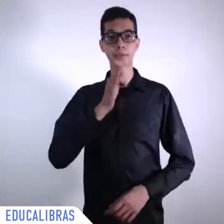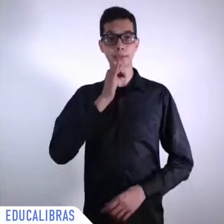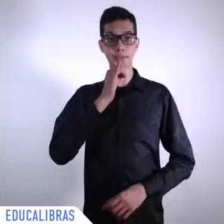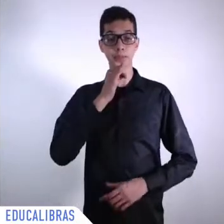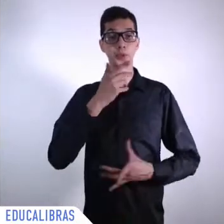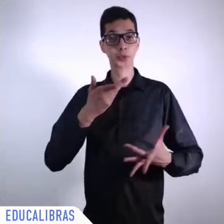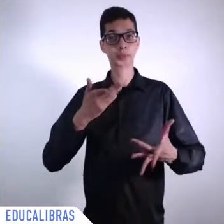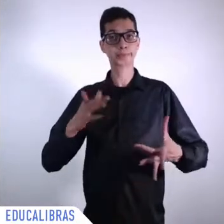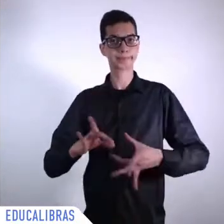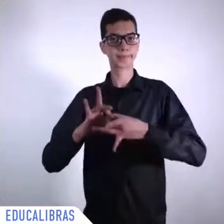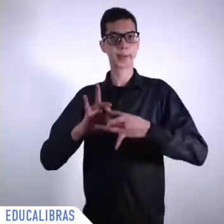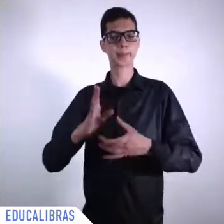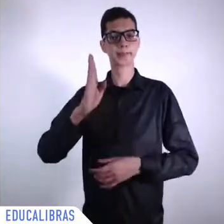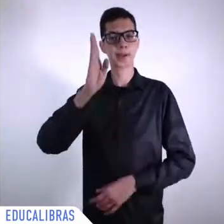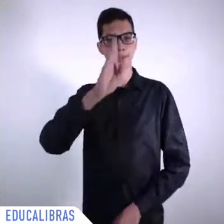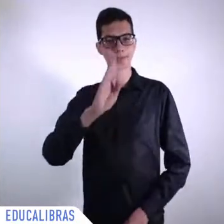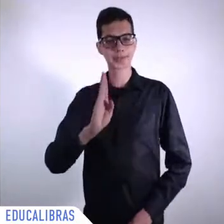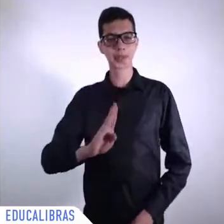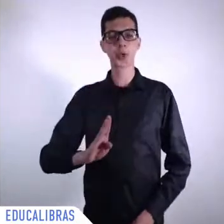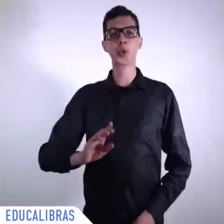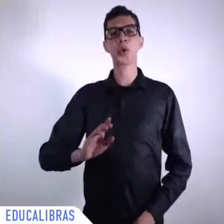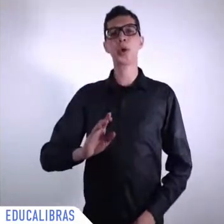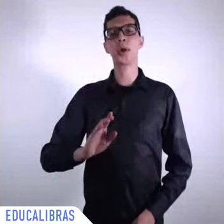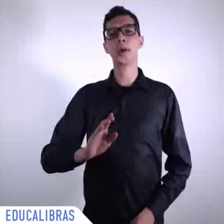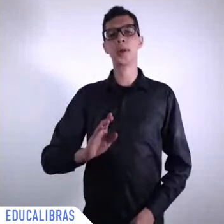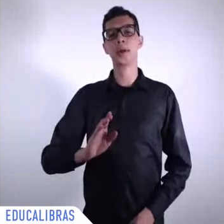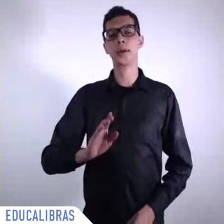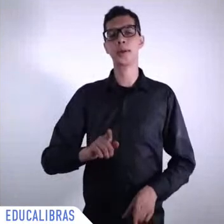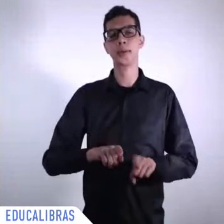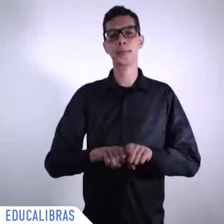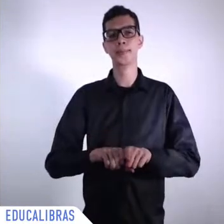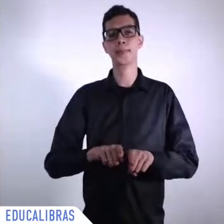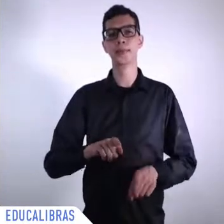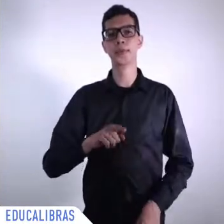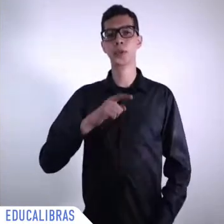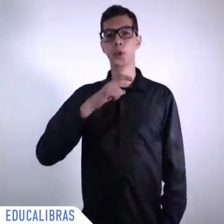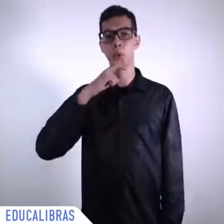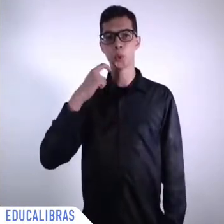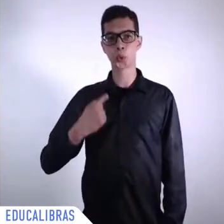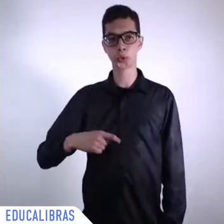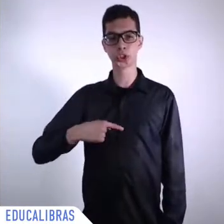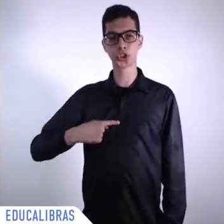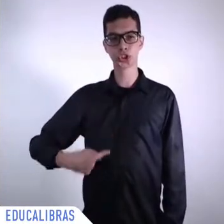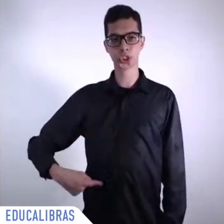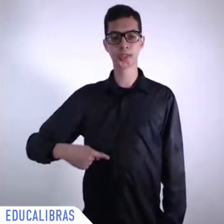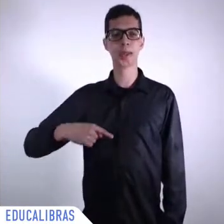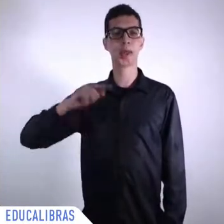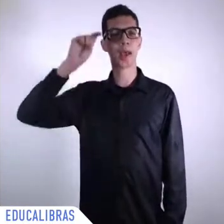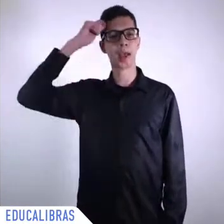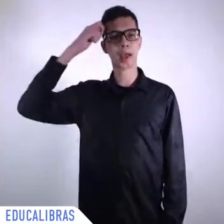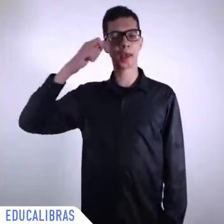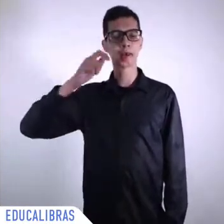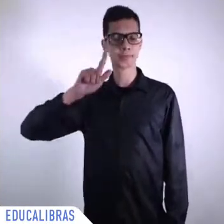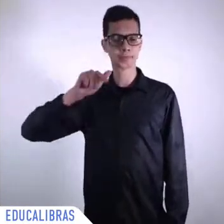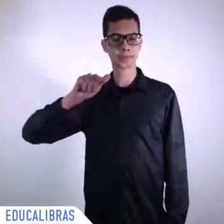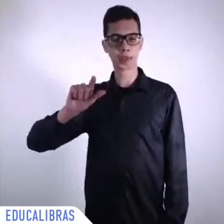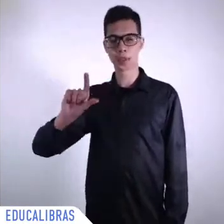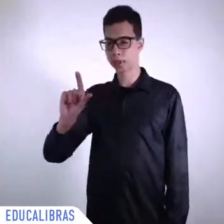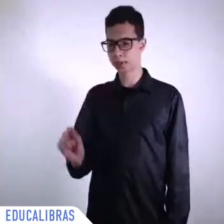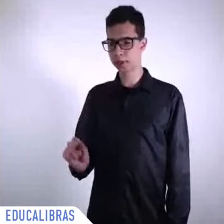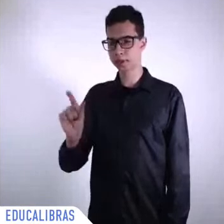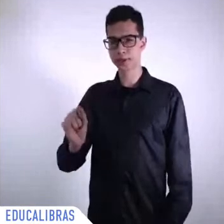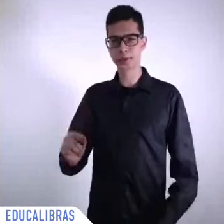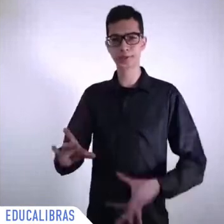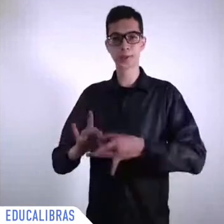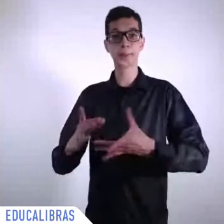Bolivia the referendum in Chile which I think will have a good result anyway maybe it has two possibilities excellent